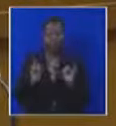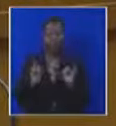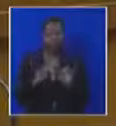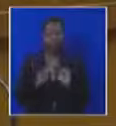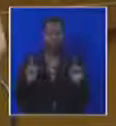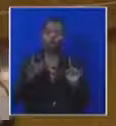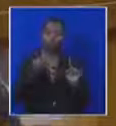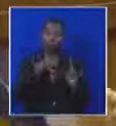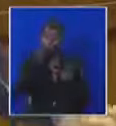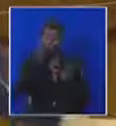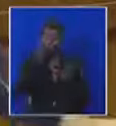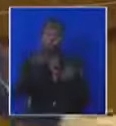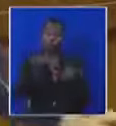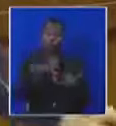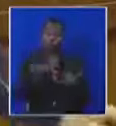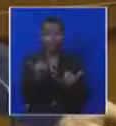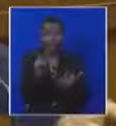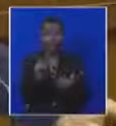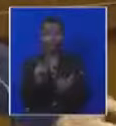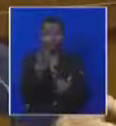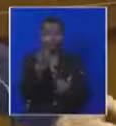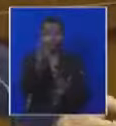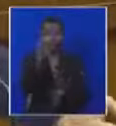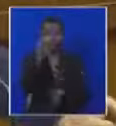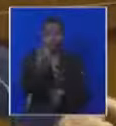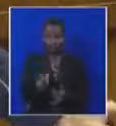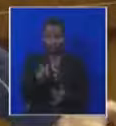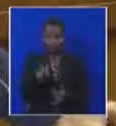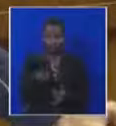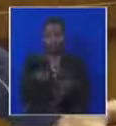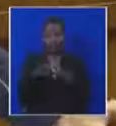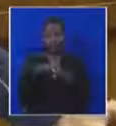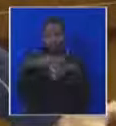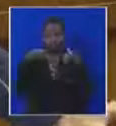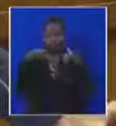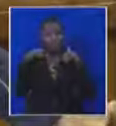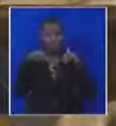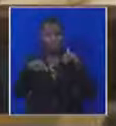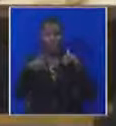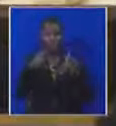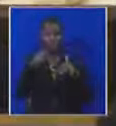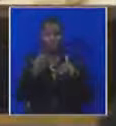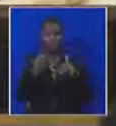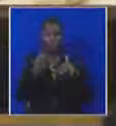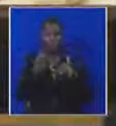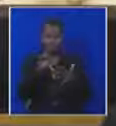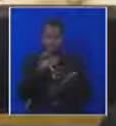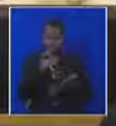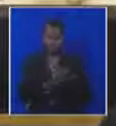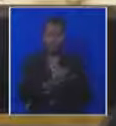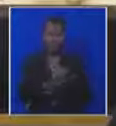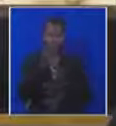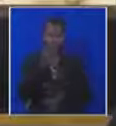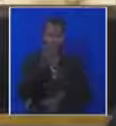about, let's talk about the first person in this Parliament that got thrown under the bus by President